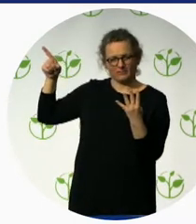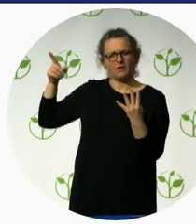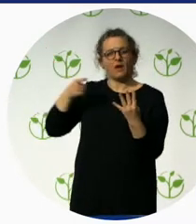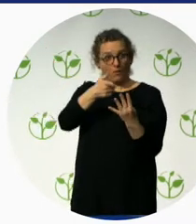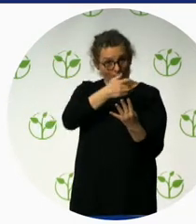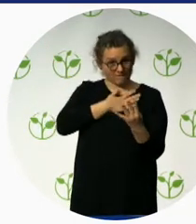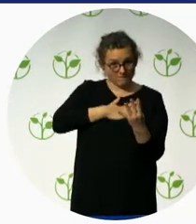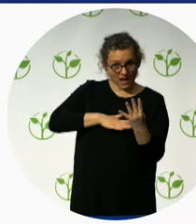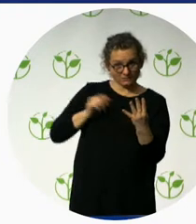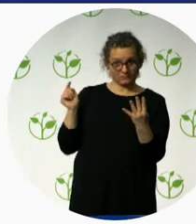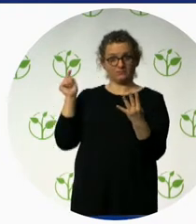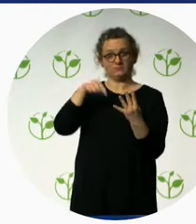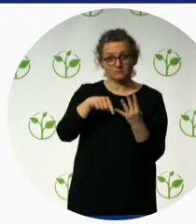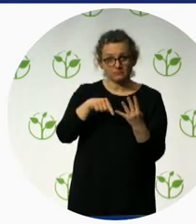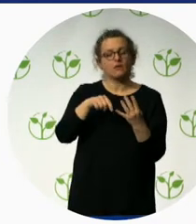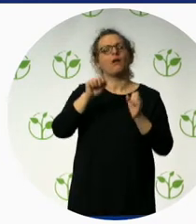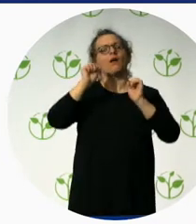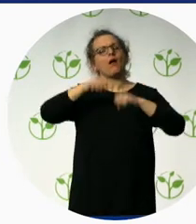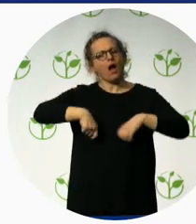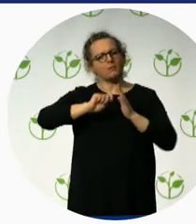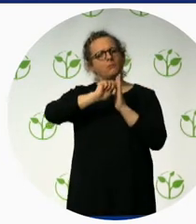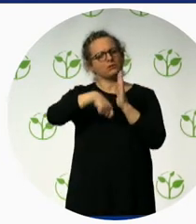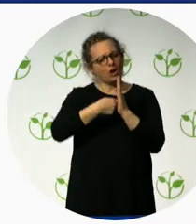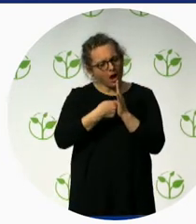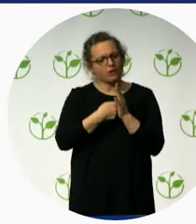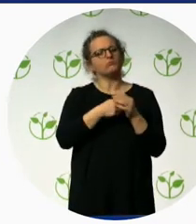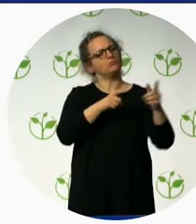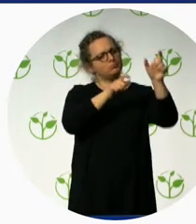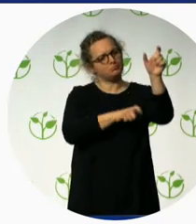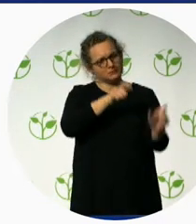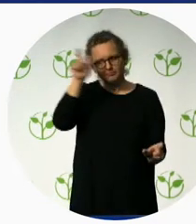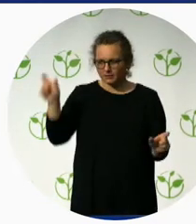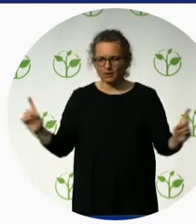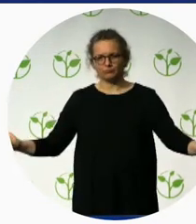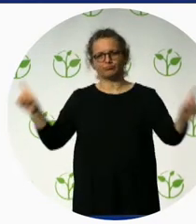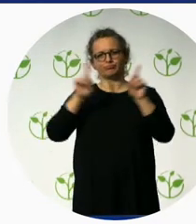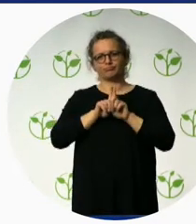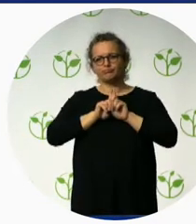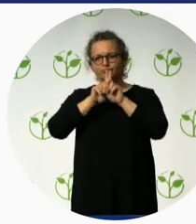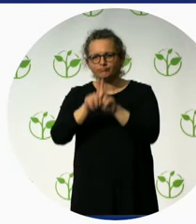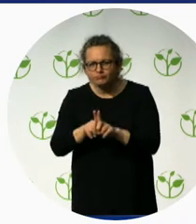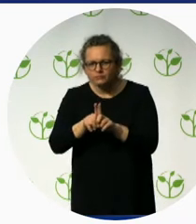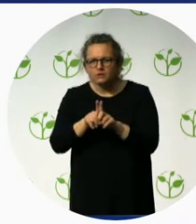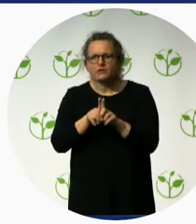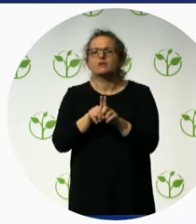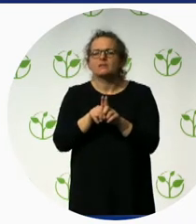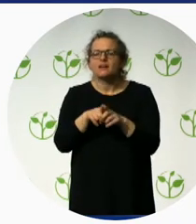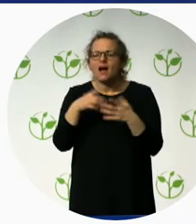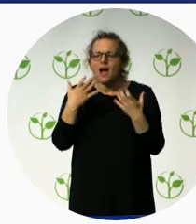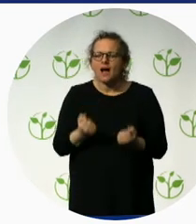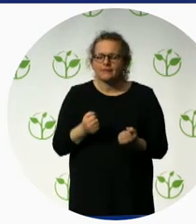we are doing a pilot, which means it should include a package of